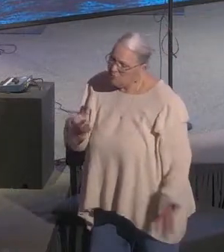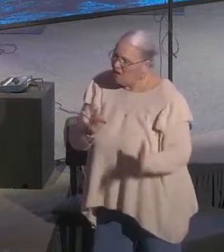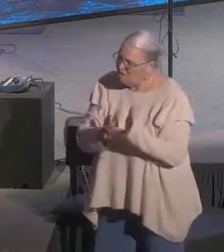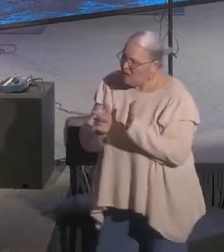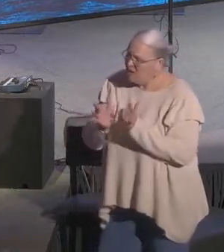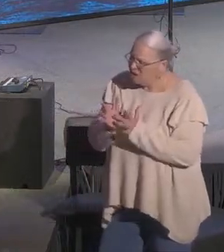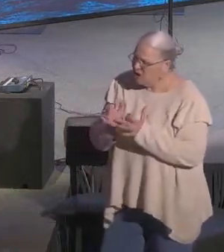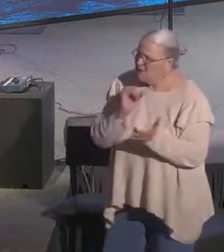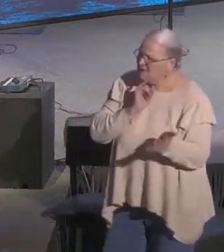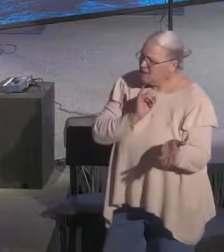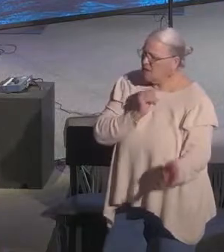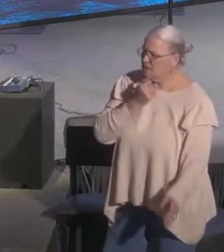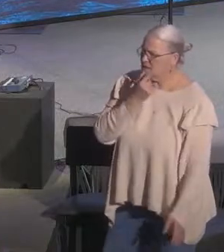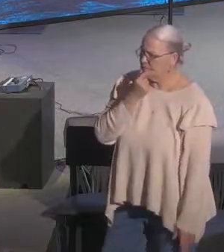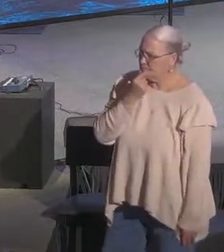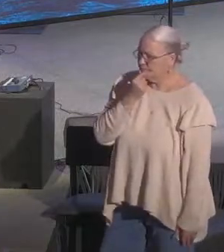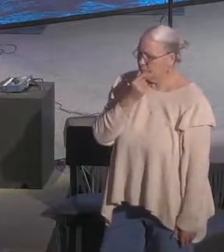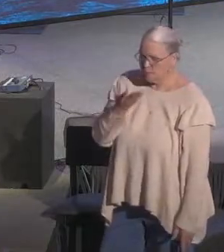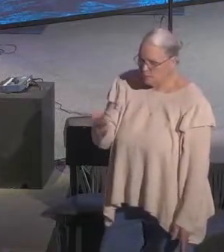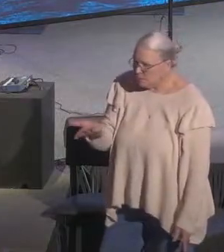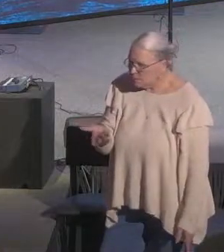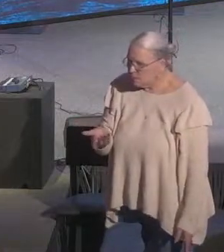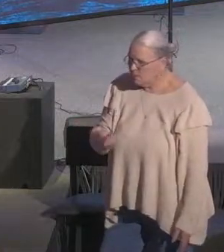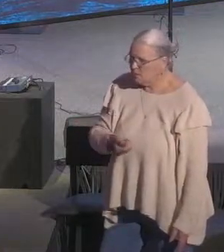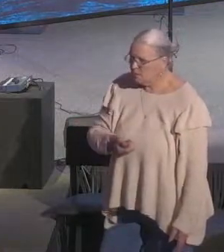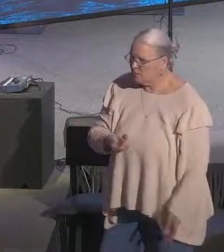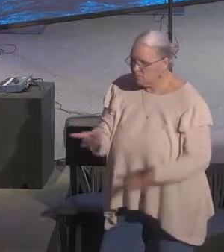Jesus is? You.